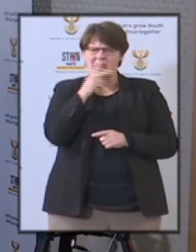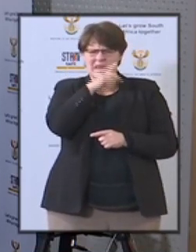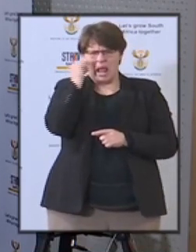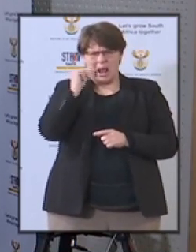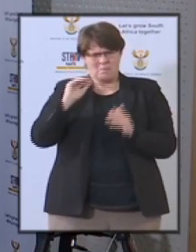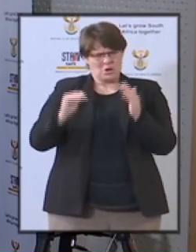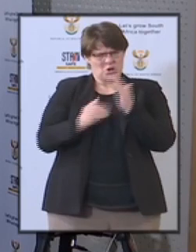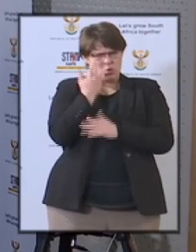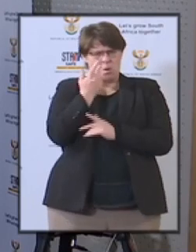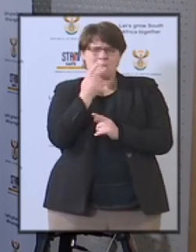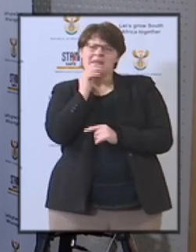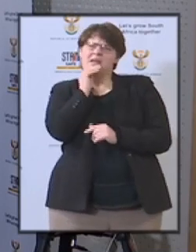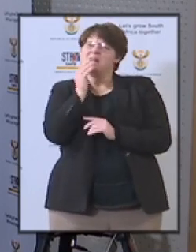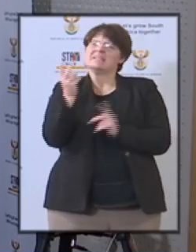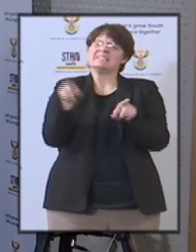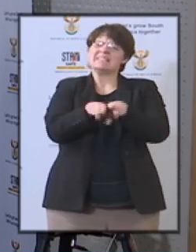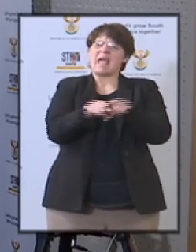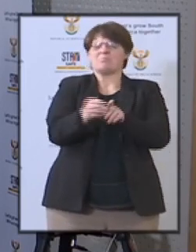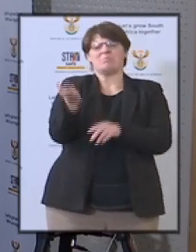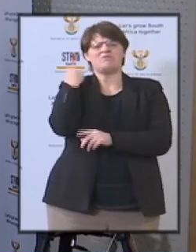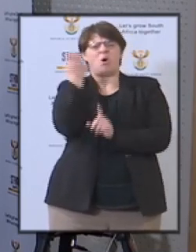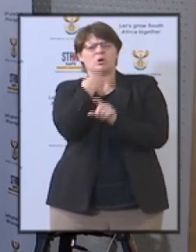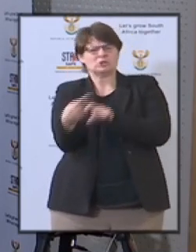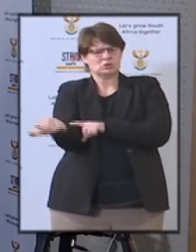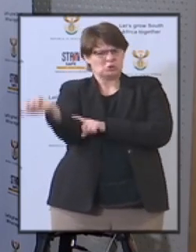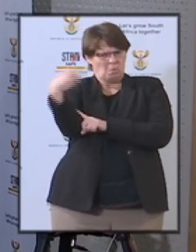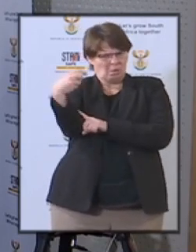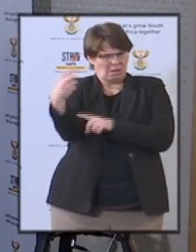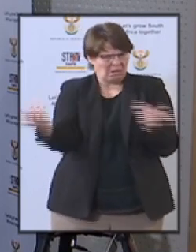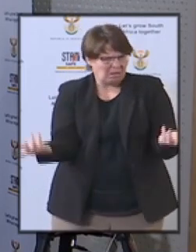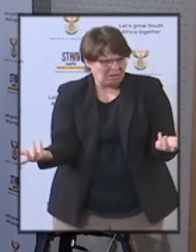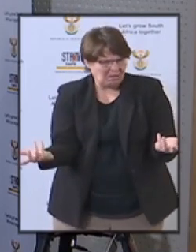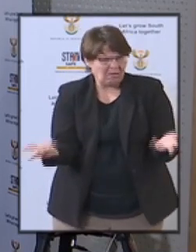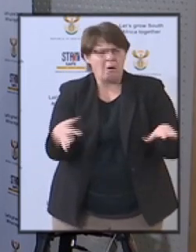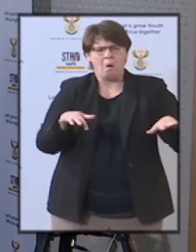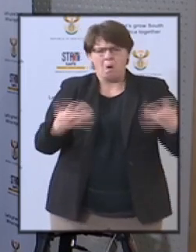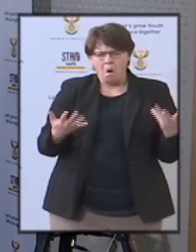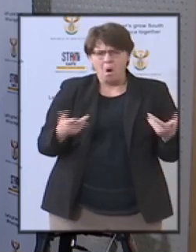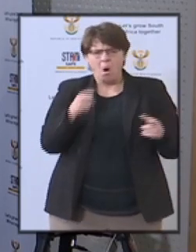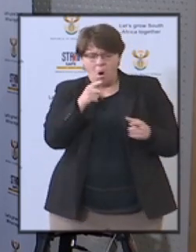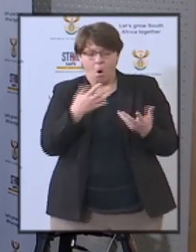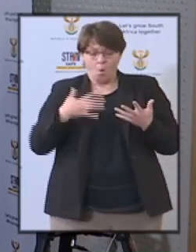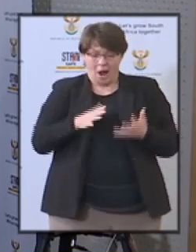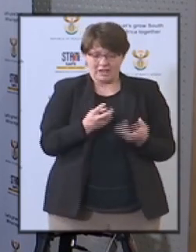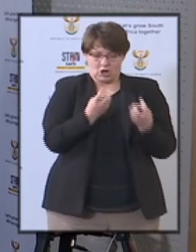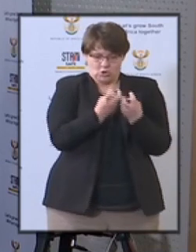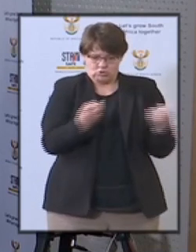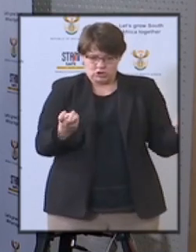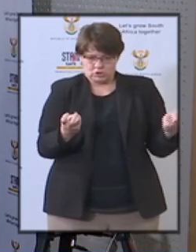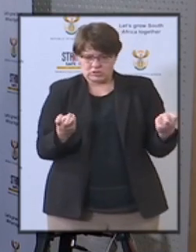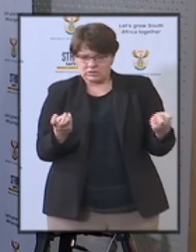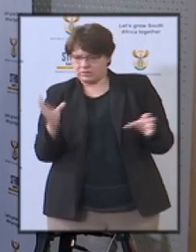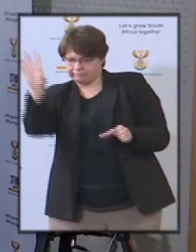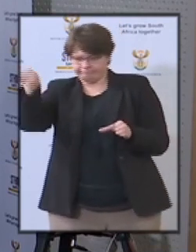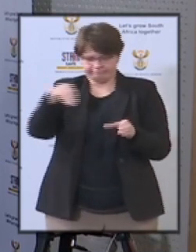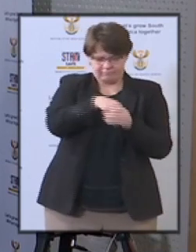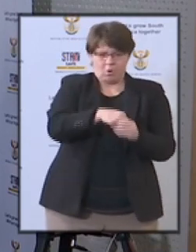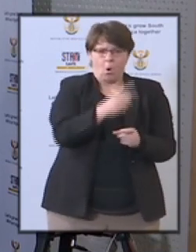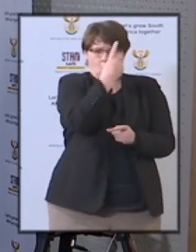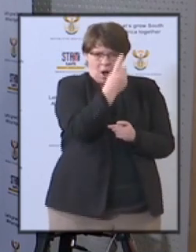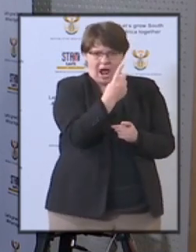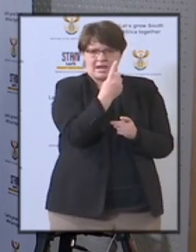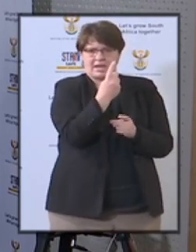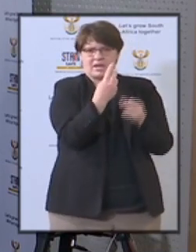prosecutions uh lead uh are they planning to put all the resources in one unit under the